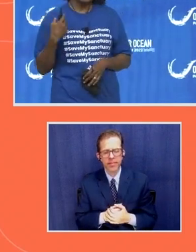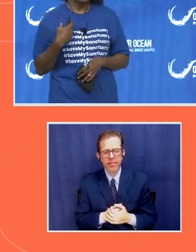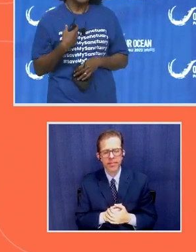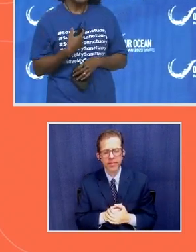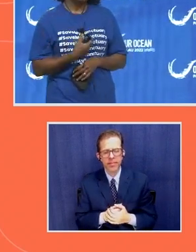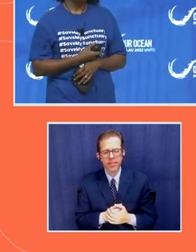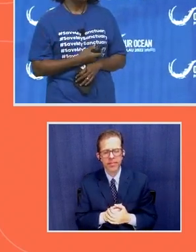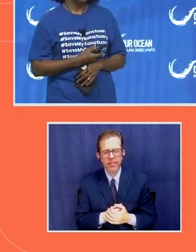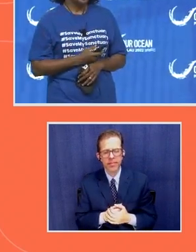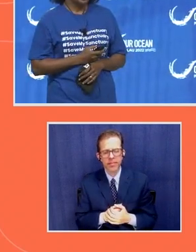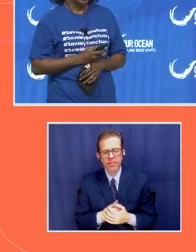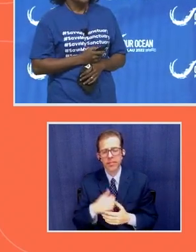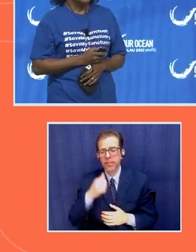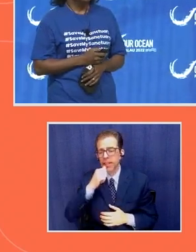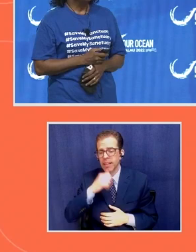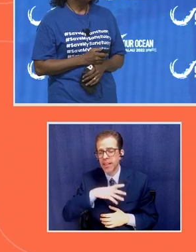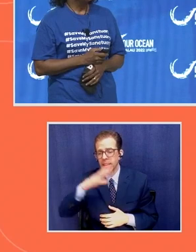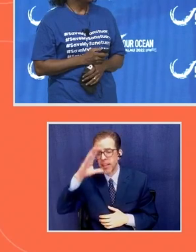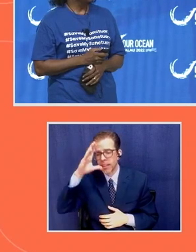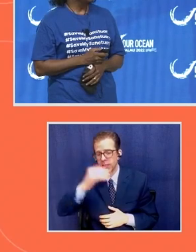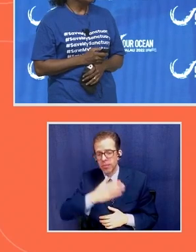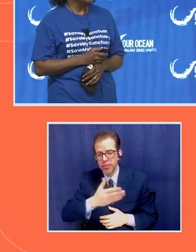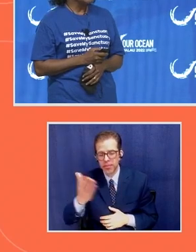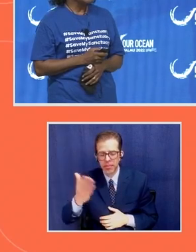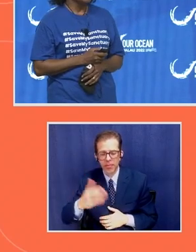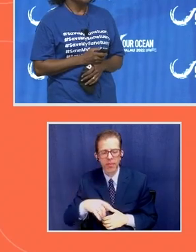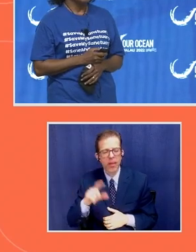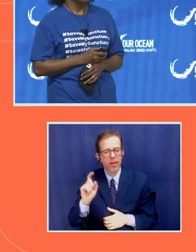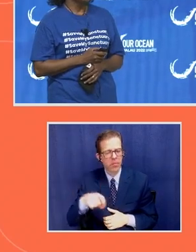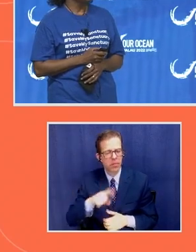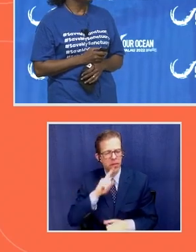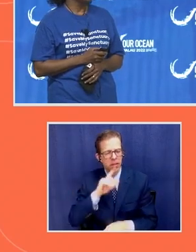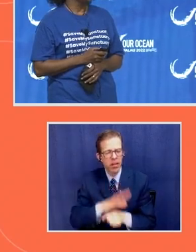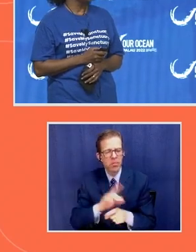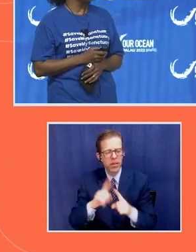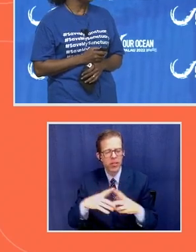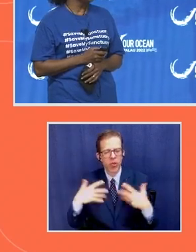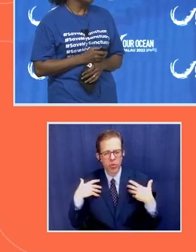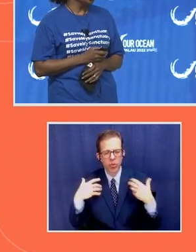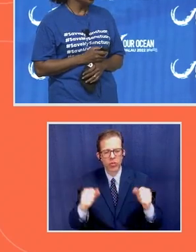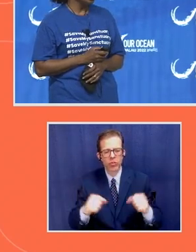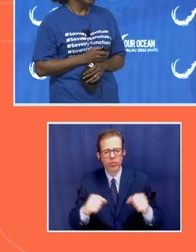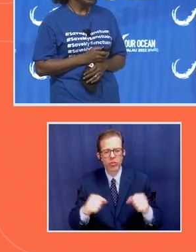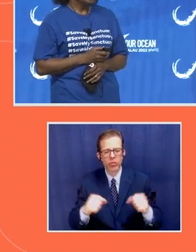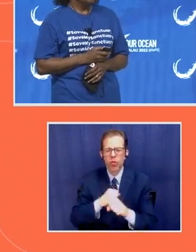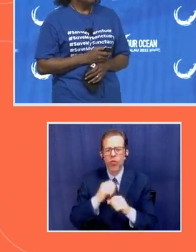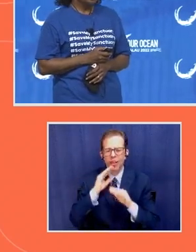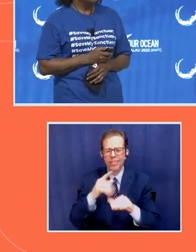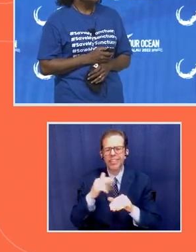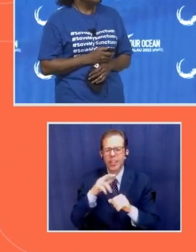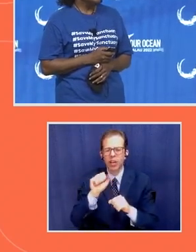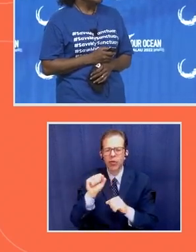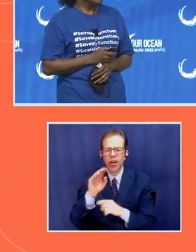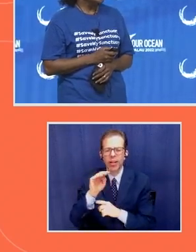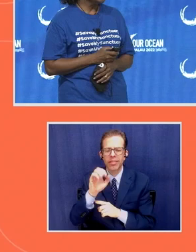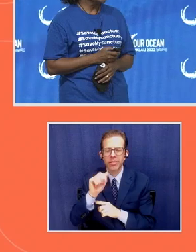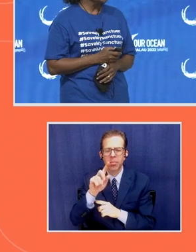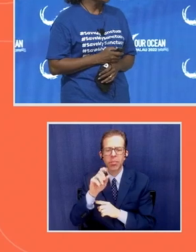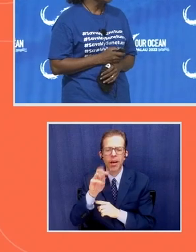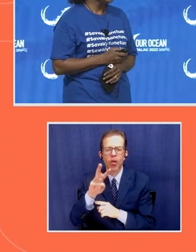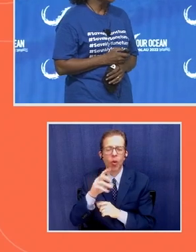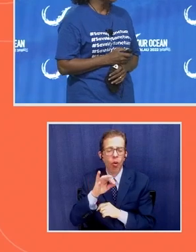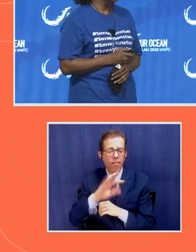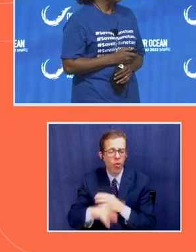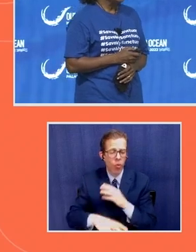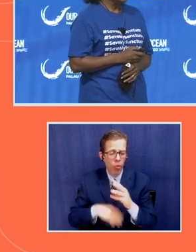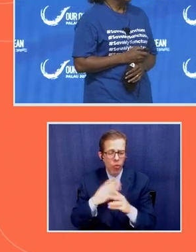Ladies and gentlemen, we must commit to restoring and protecting seagrass meadows of the world. One of the world's largest